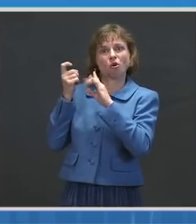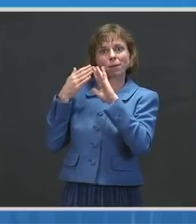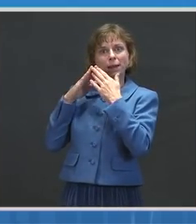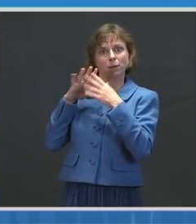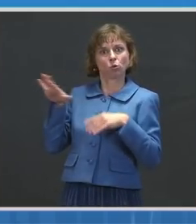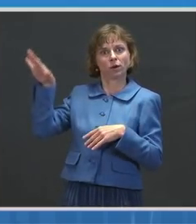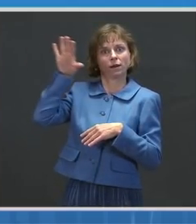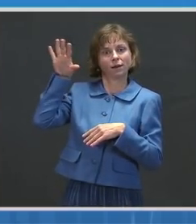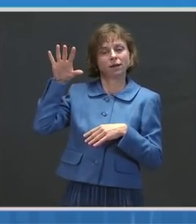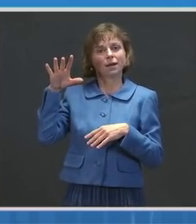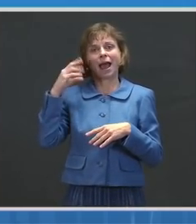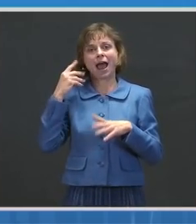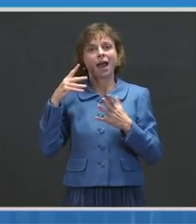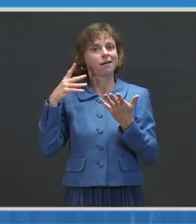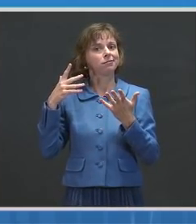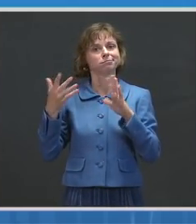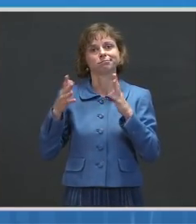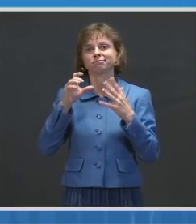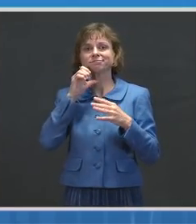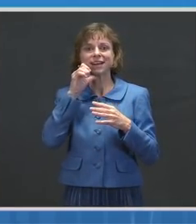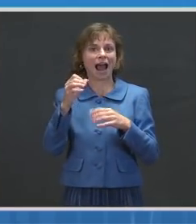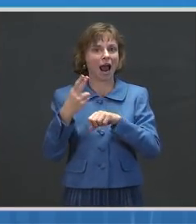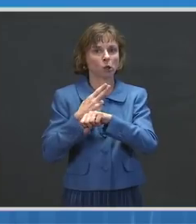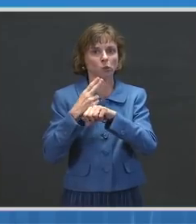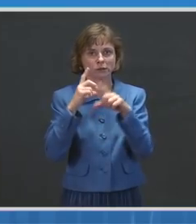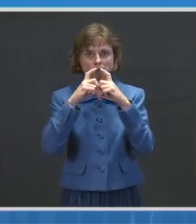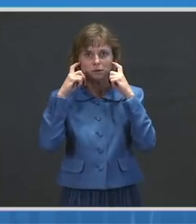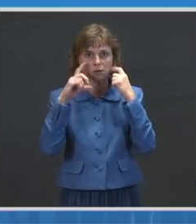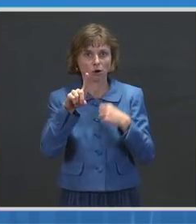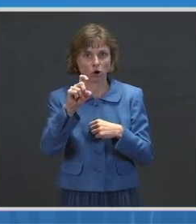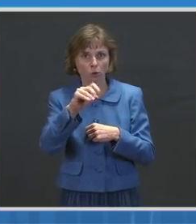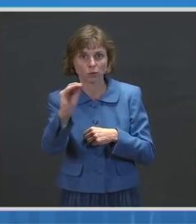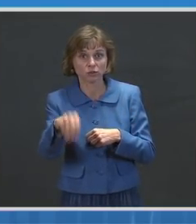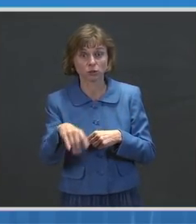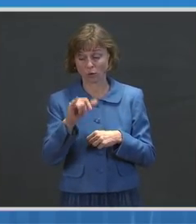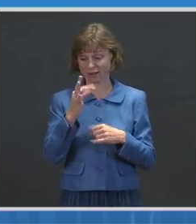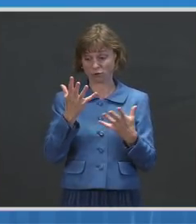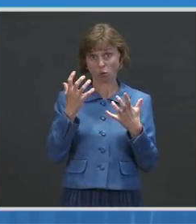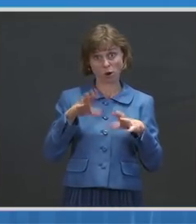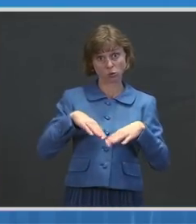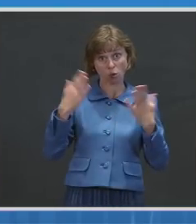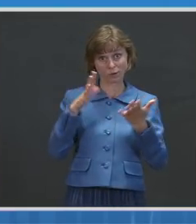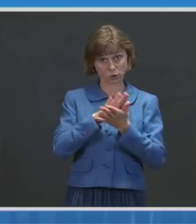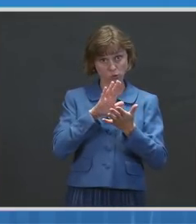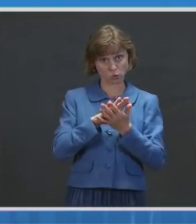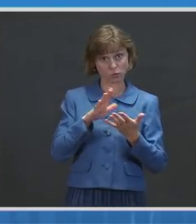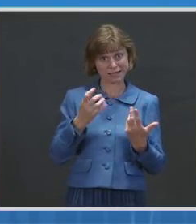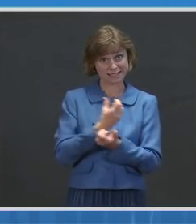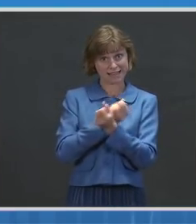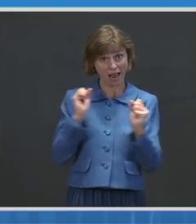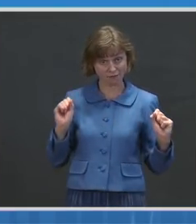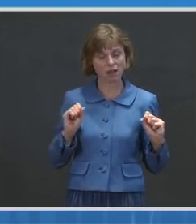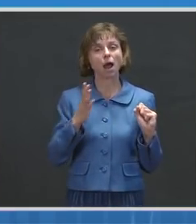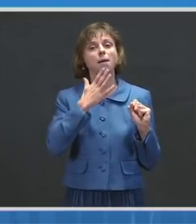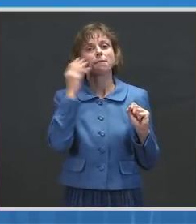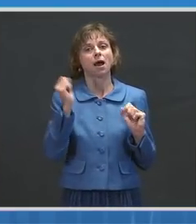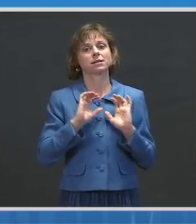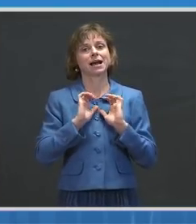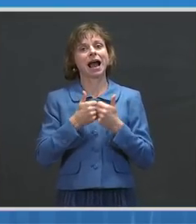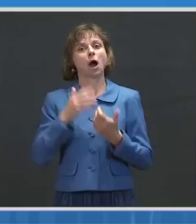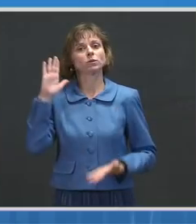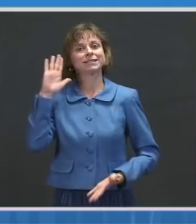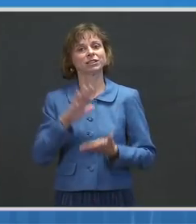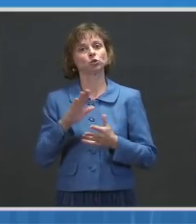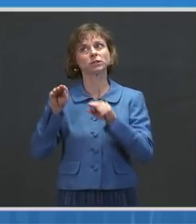distancing. So, if we want to get our schools open and our schools open safely and well, the best way to do that is to decrease the